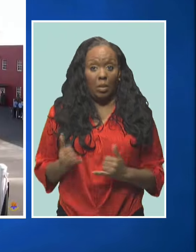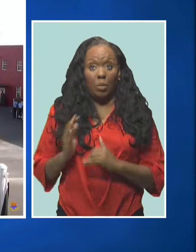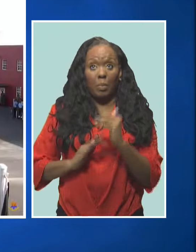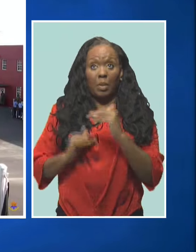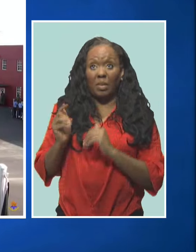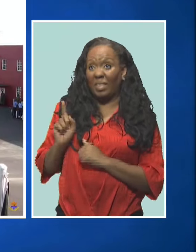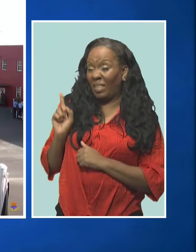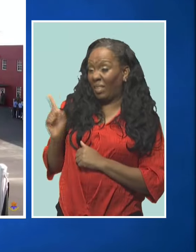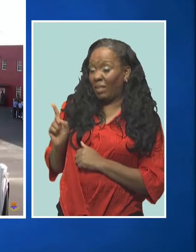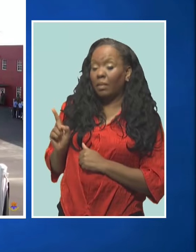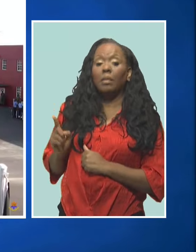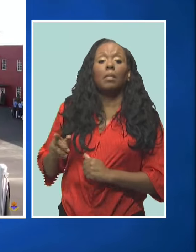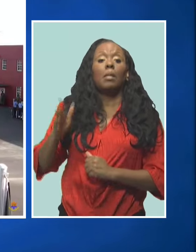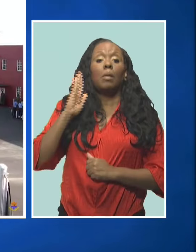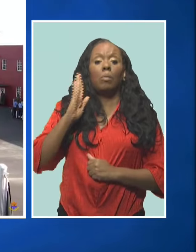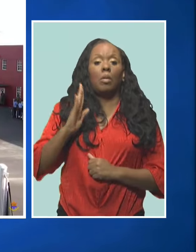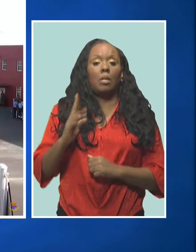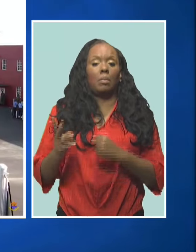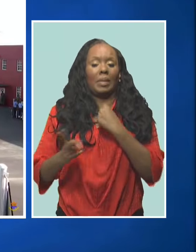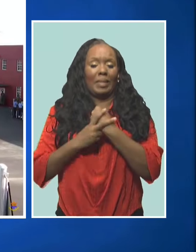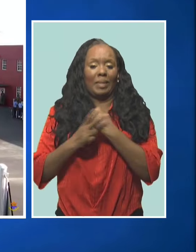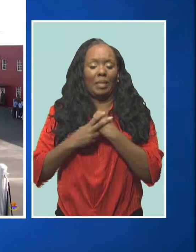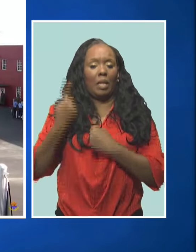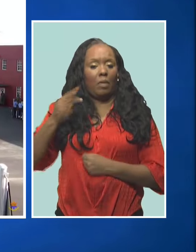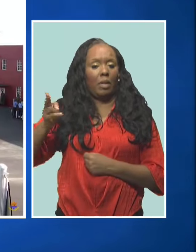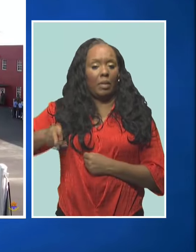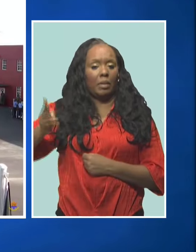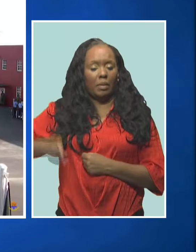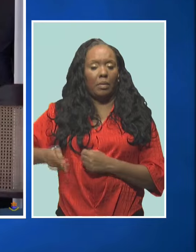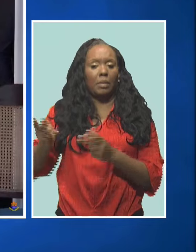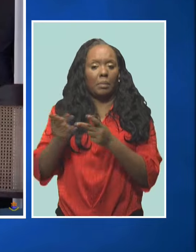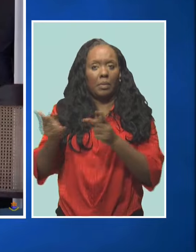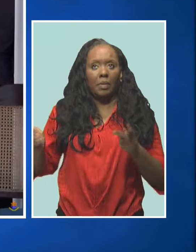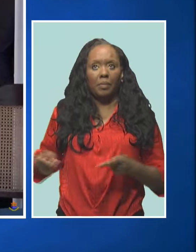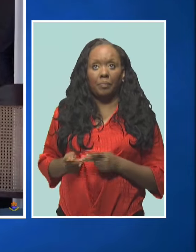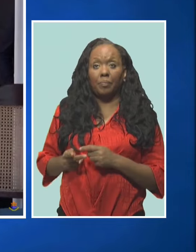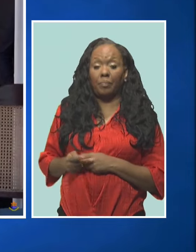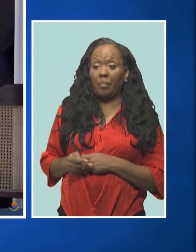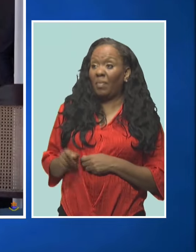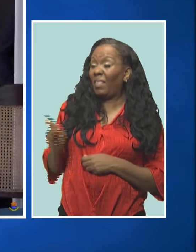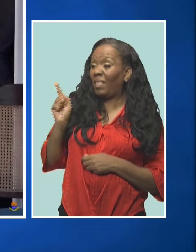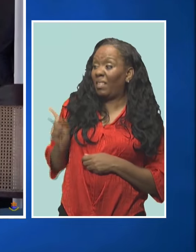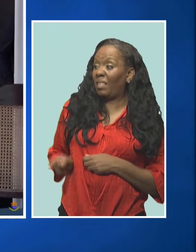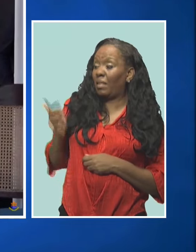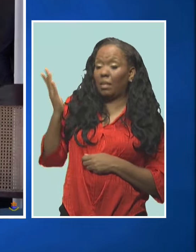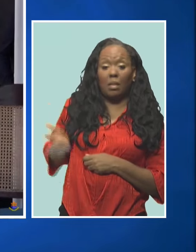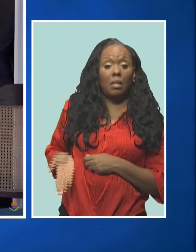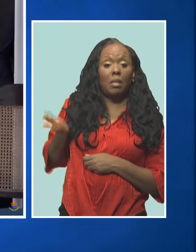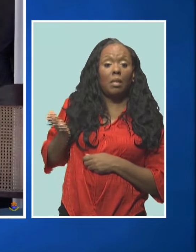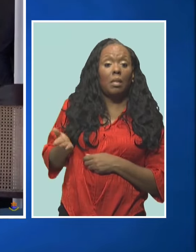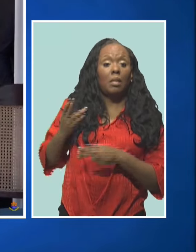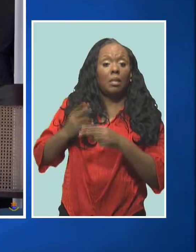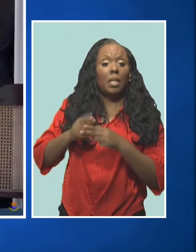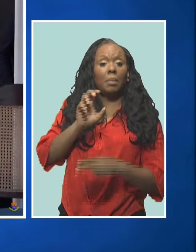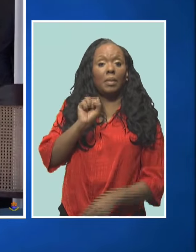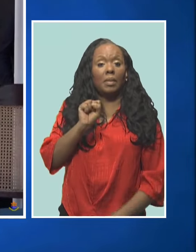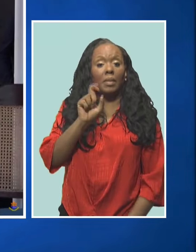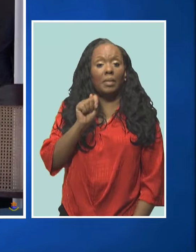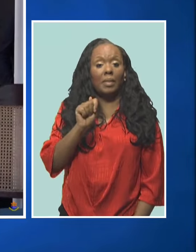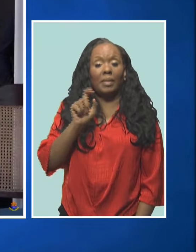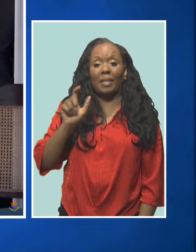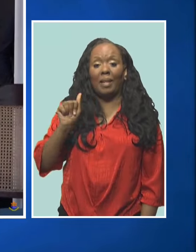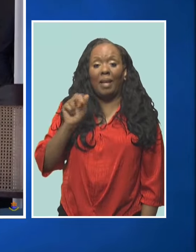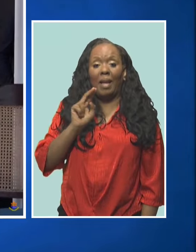for people to see its history. This St. Anne's Fort will continue to have its heritage aspects preserved